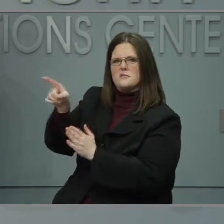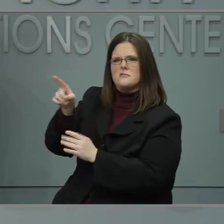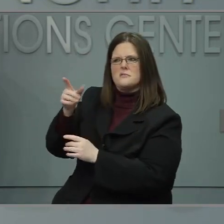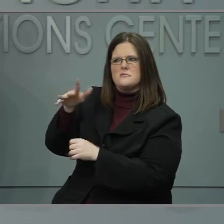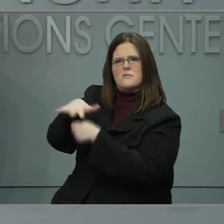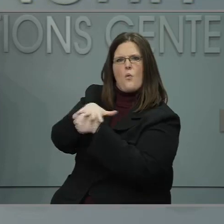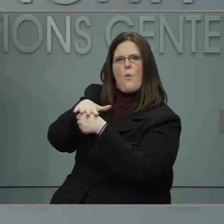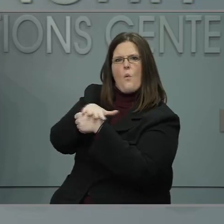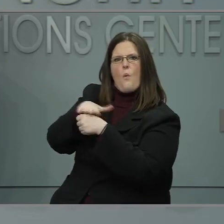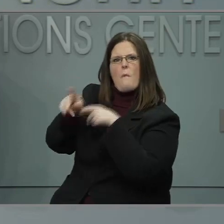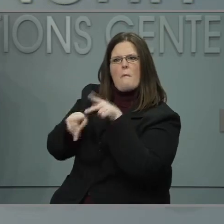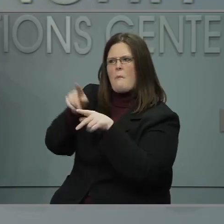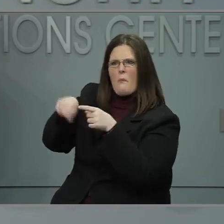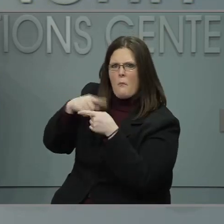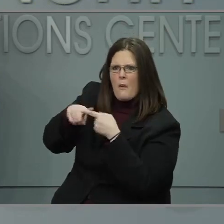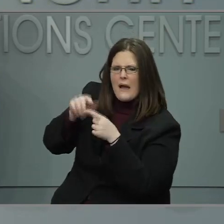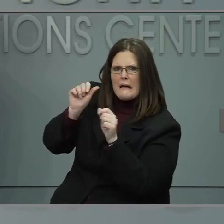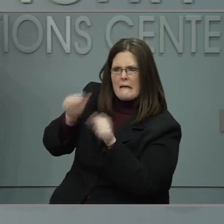Next question, please.